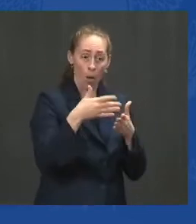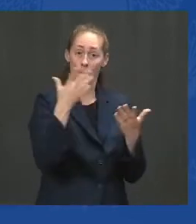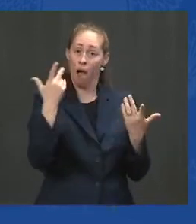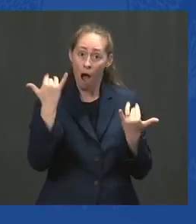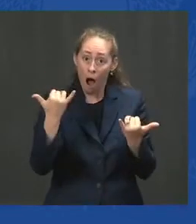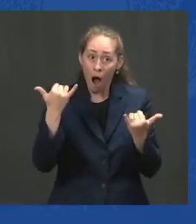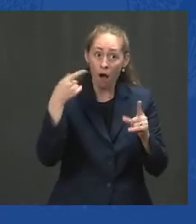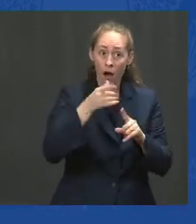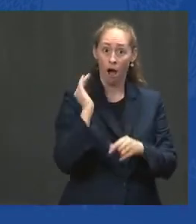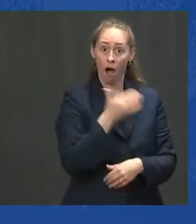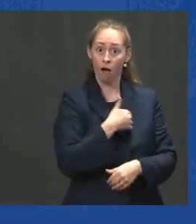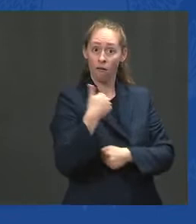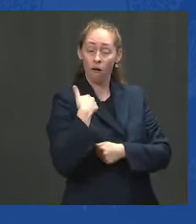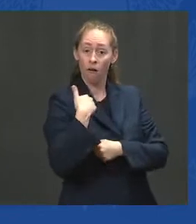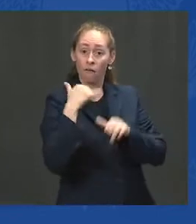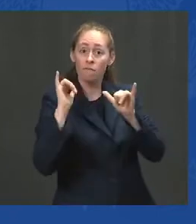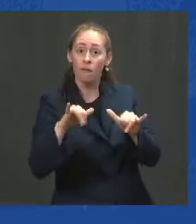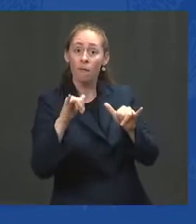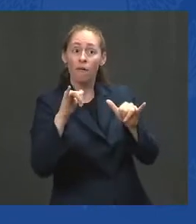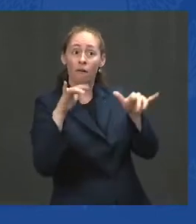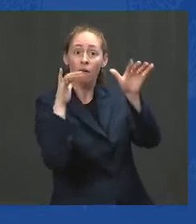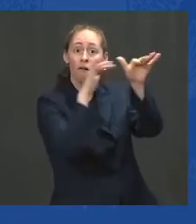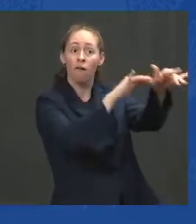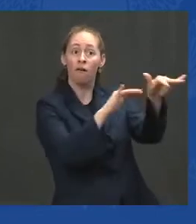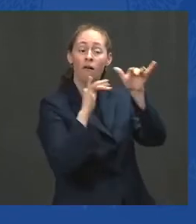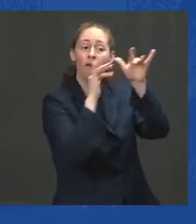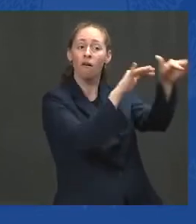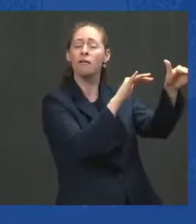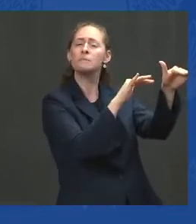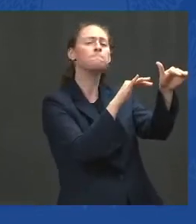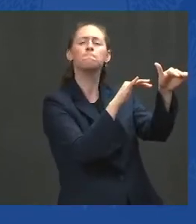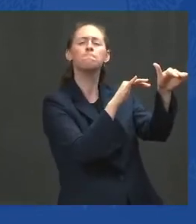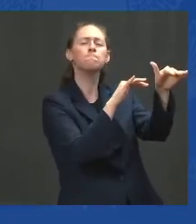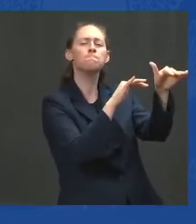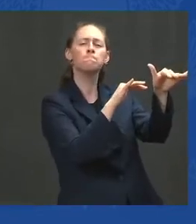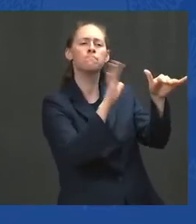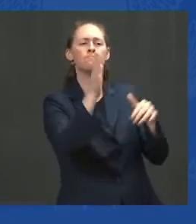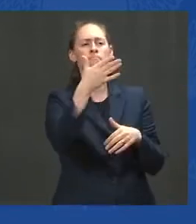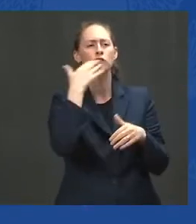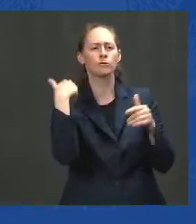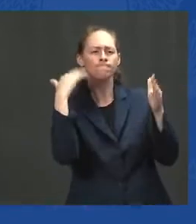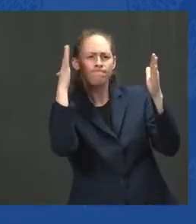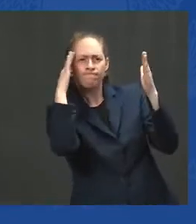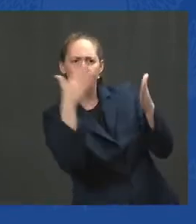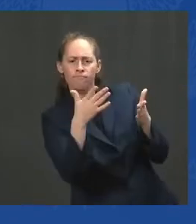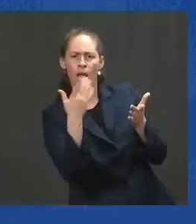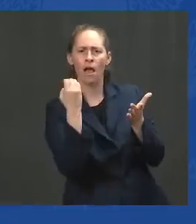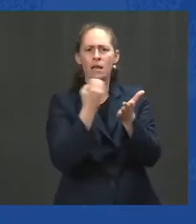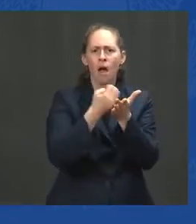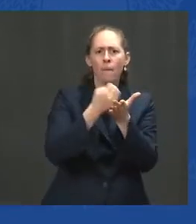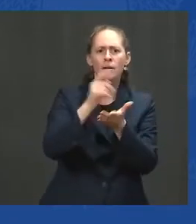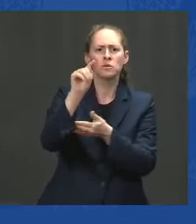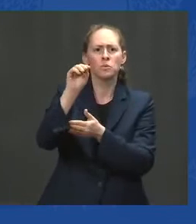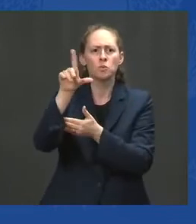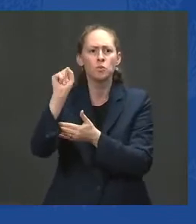It's with our diplomacy, our economic tools, and rallying the world to join us.